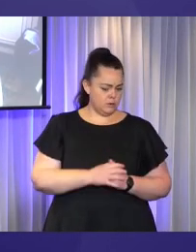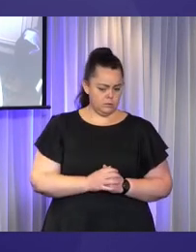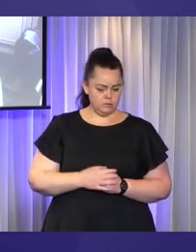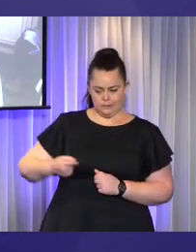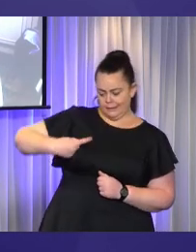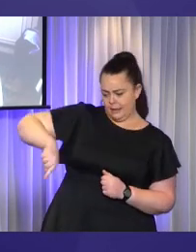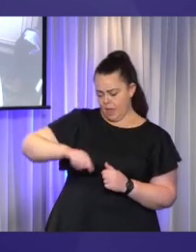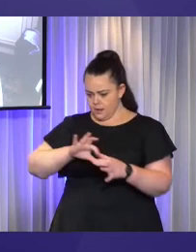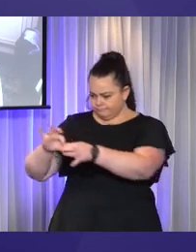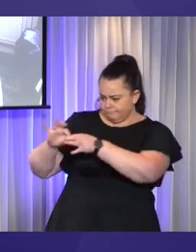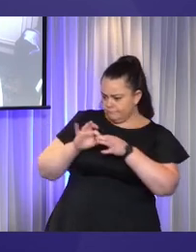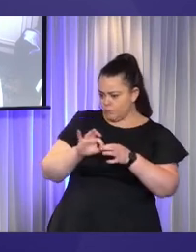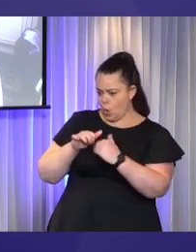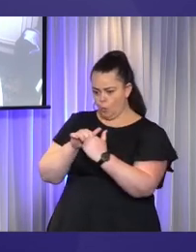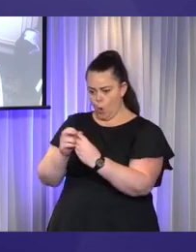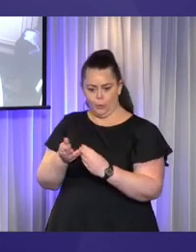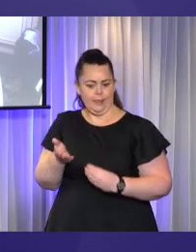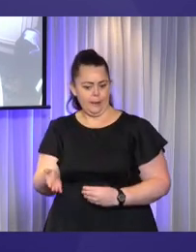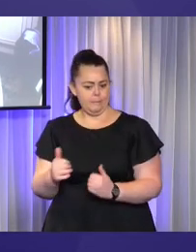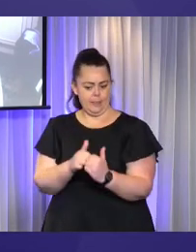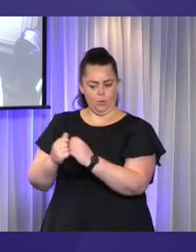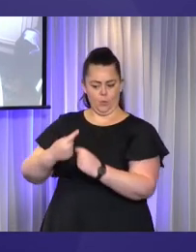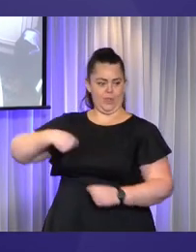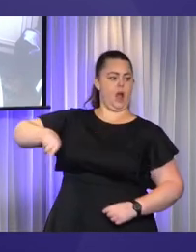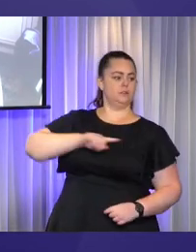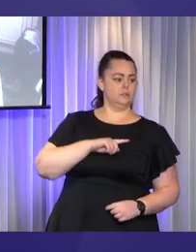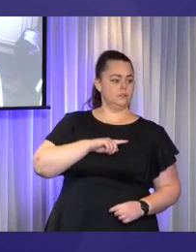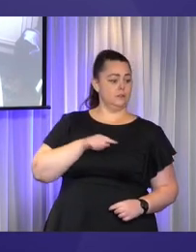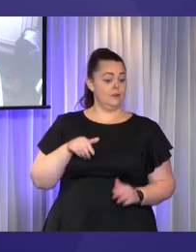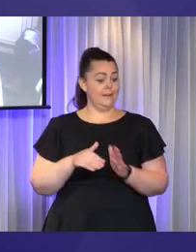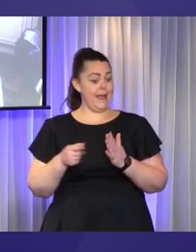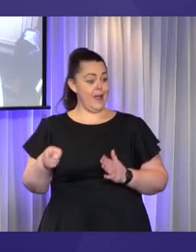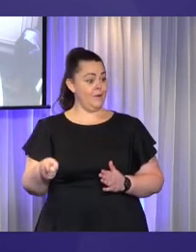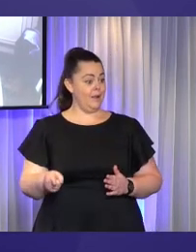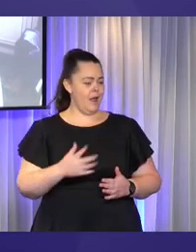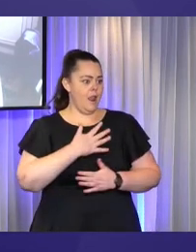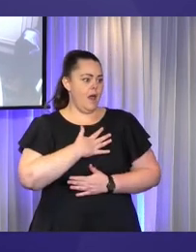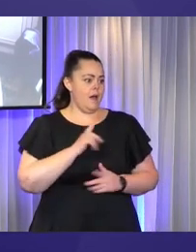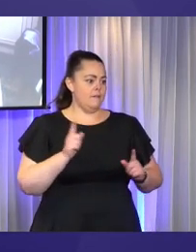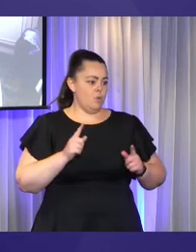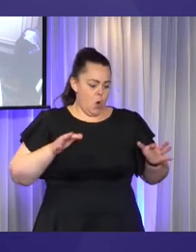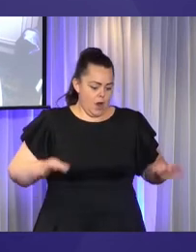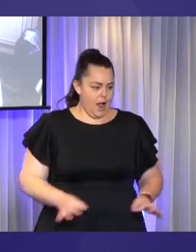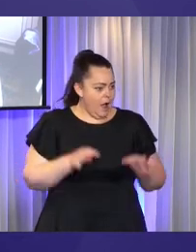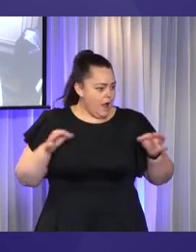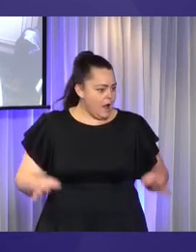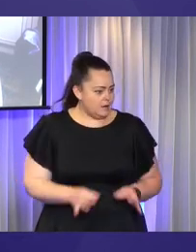him and us. He's got lots of gardening jobs now. He keeps collecting them, mowing and whippersnapping.